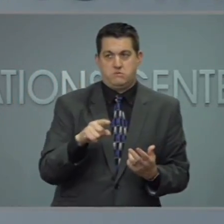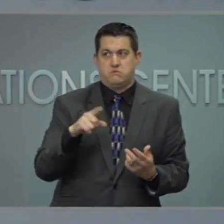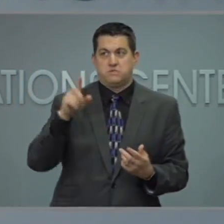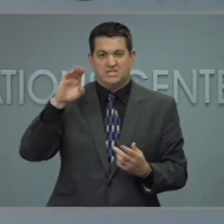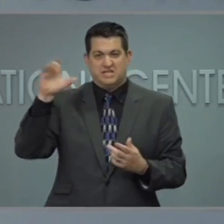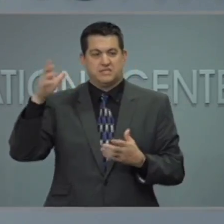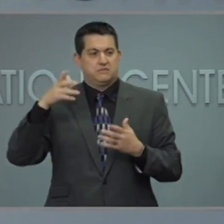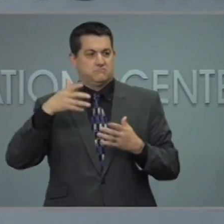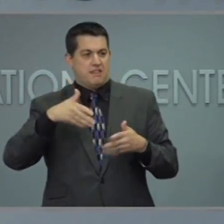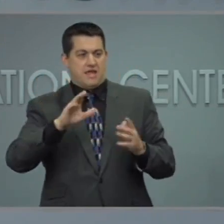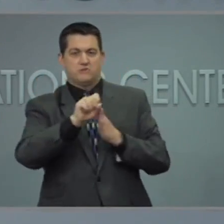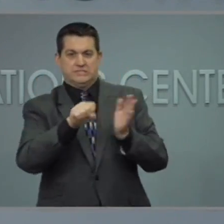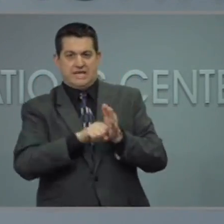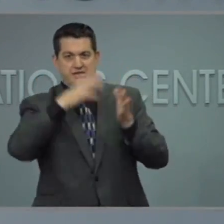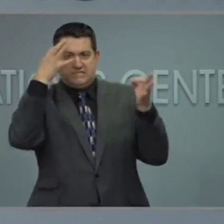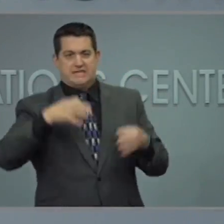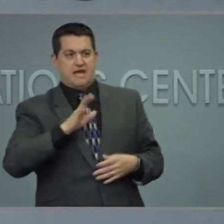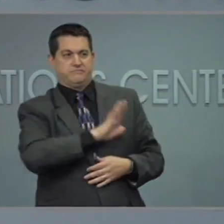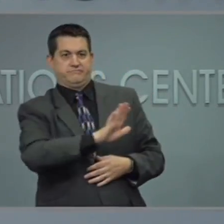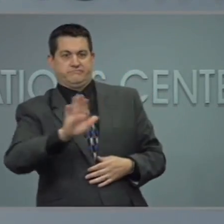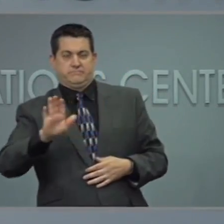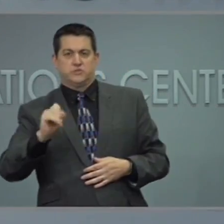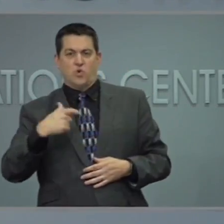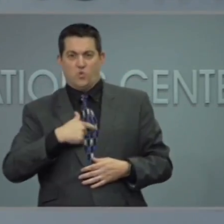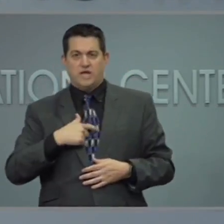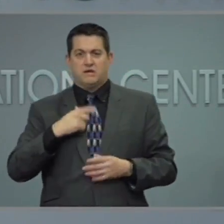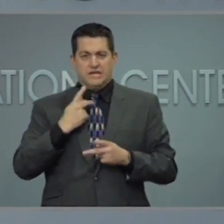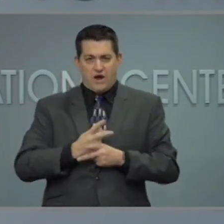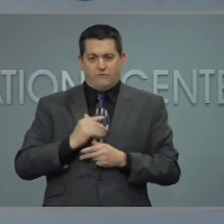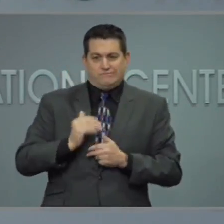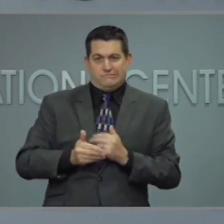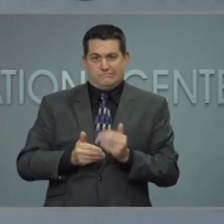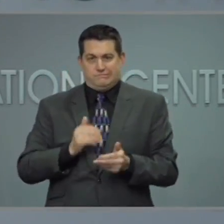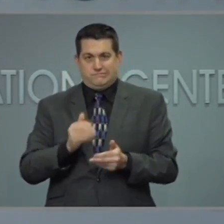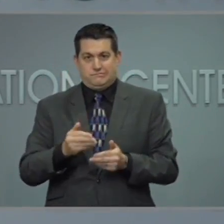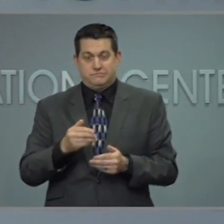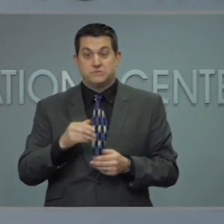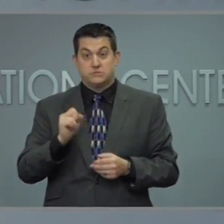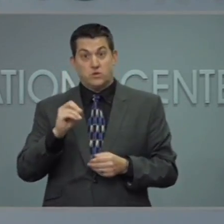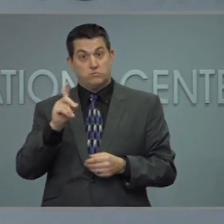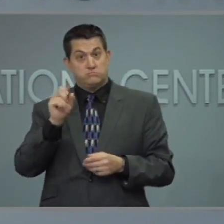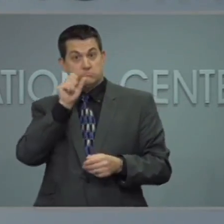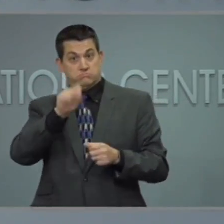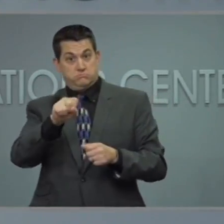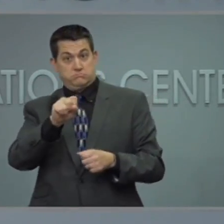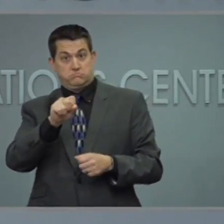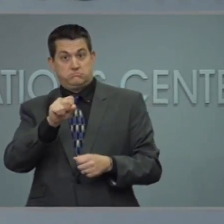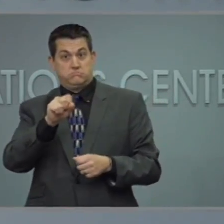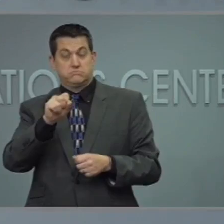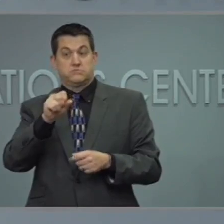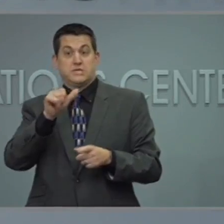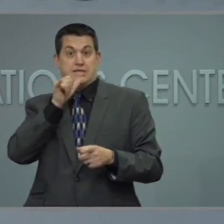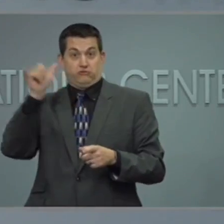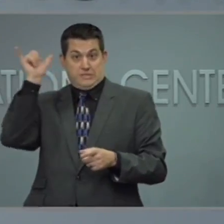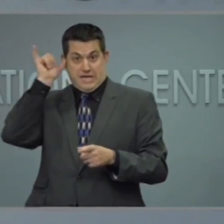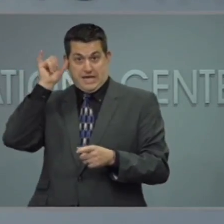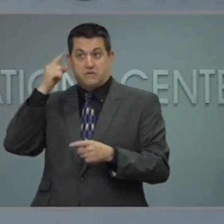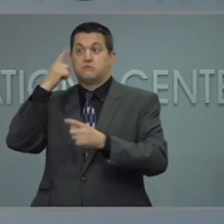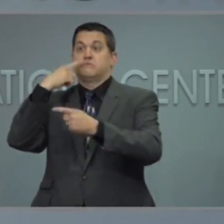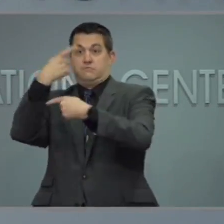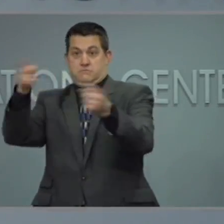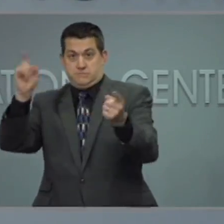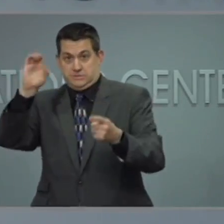states to do the mandating. So we've had to be very careful about it, and that's why we spent last night looking at the CDC recommendations